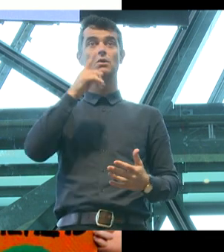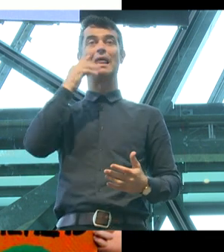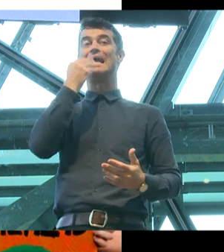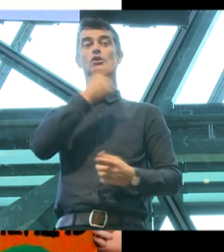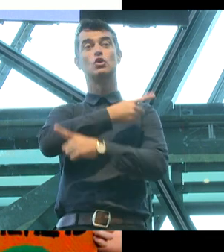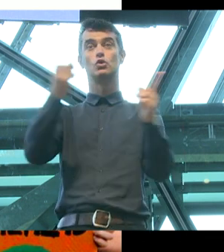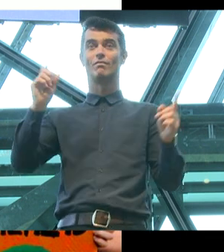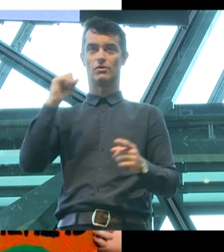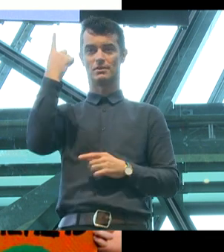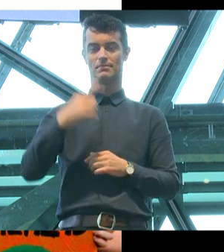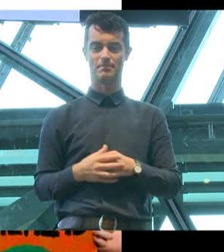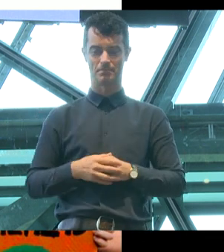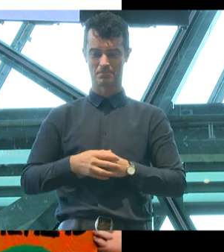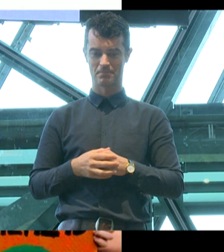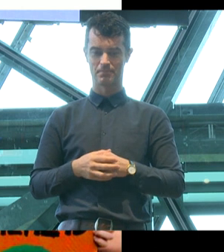first.